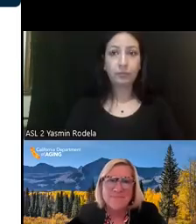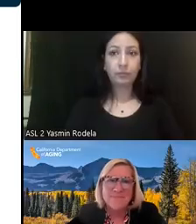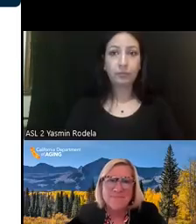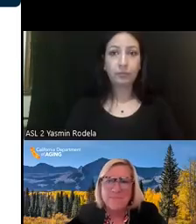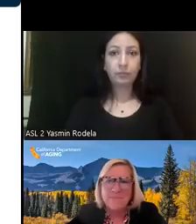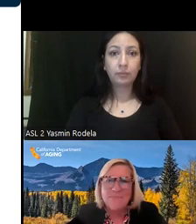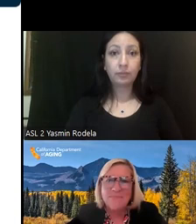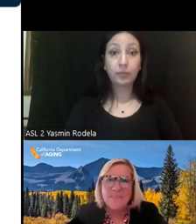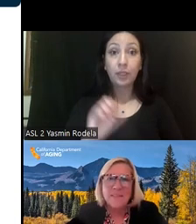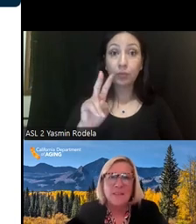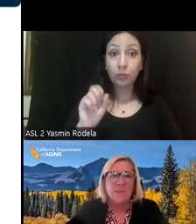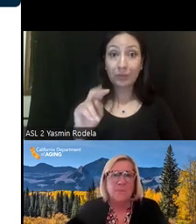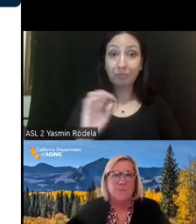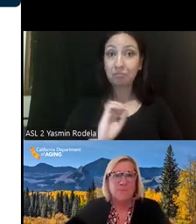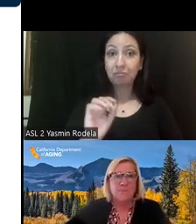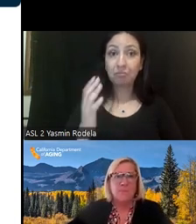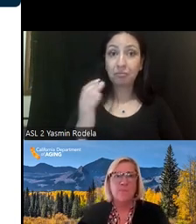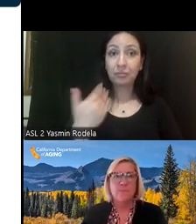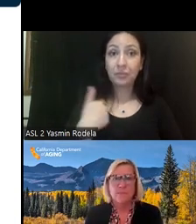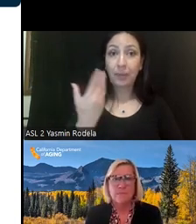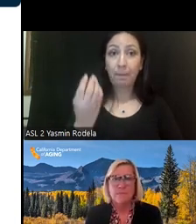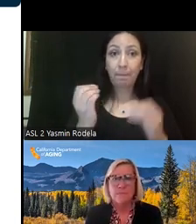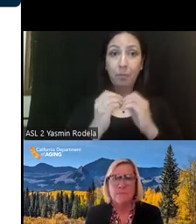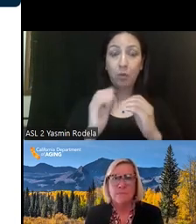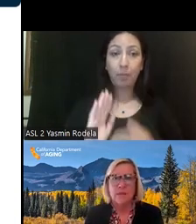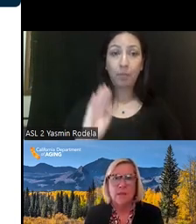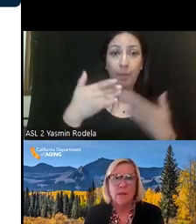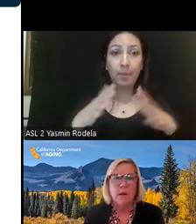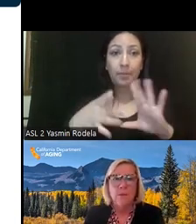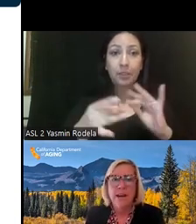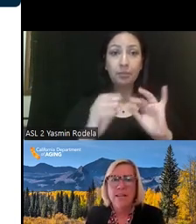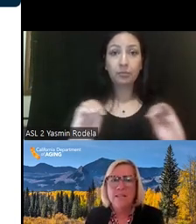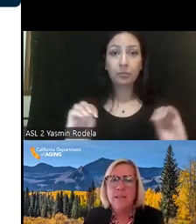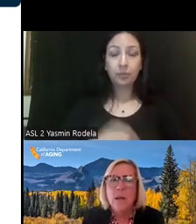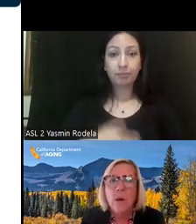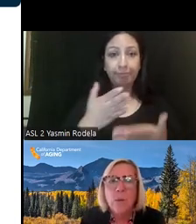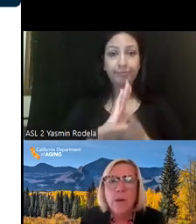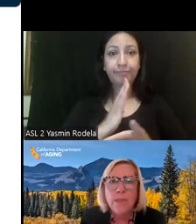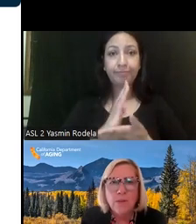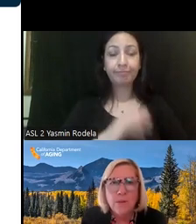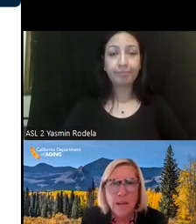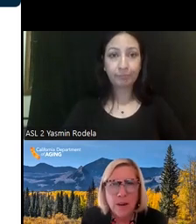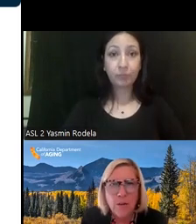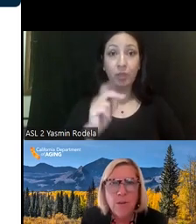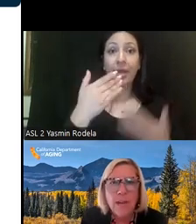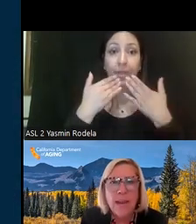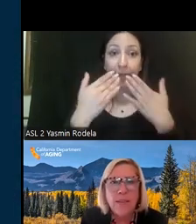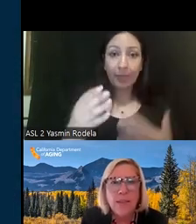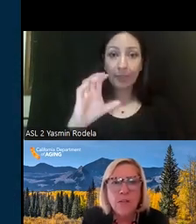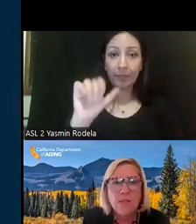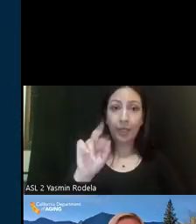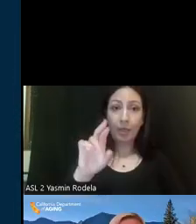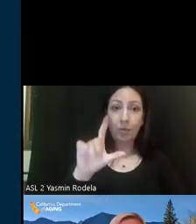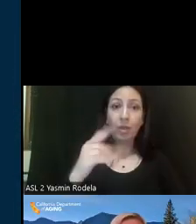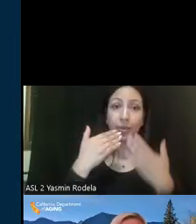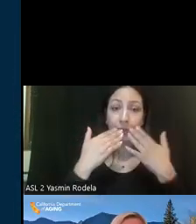Susan, we don't seem to have any more public comments. All right. Well, thank you, Carol. And